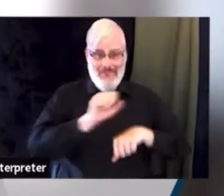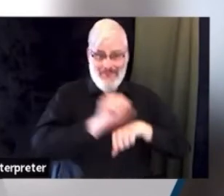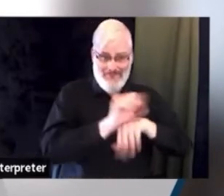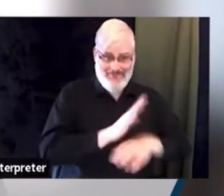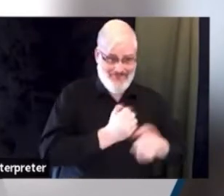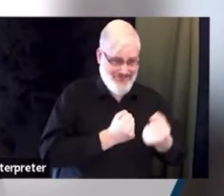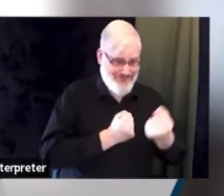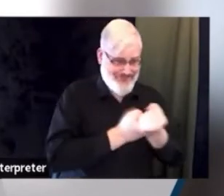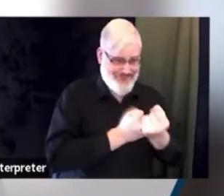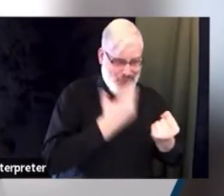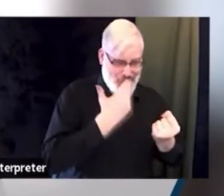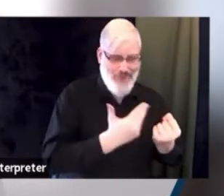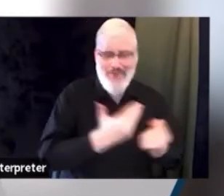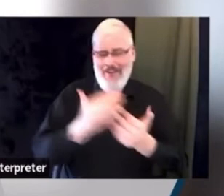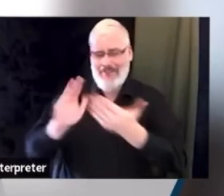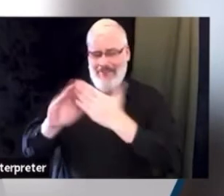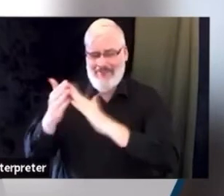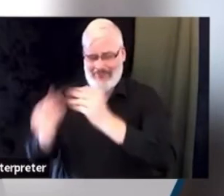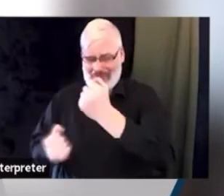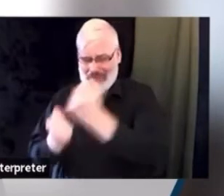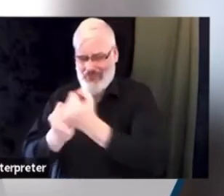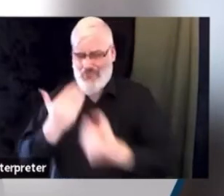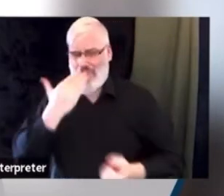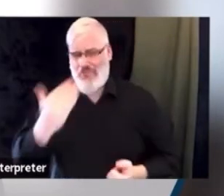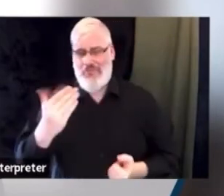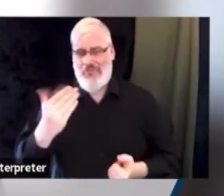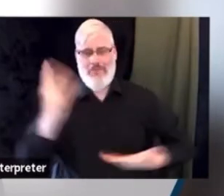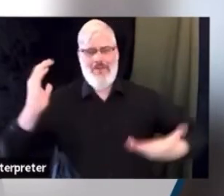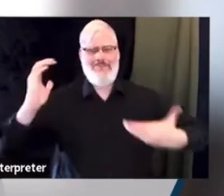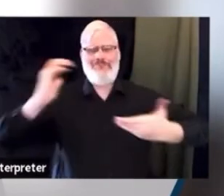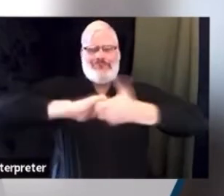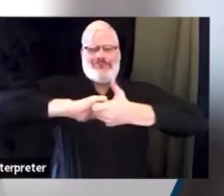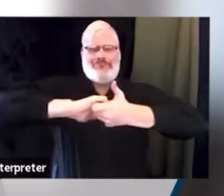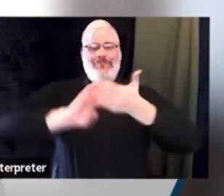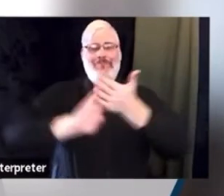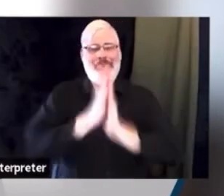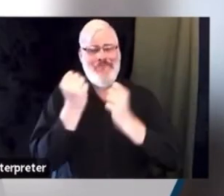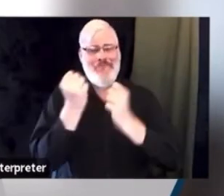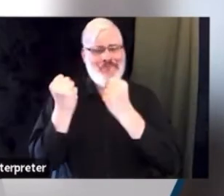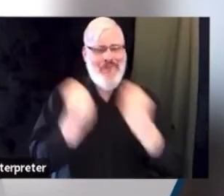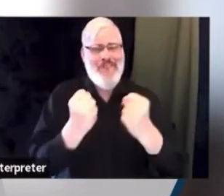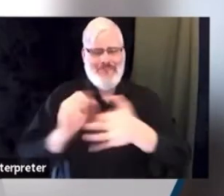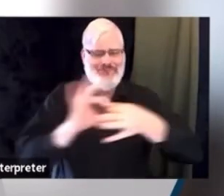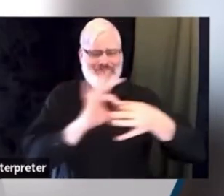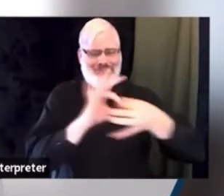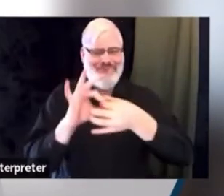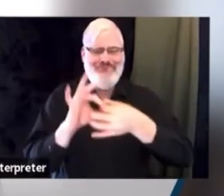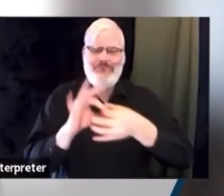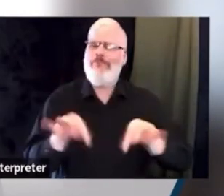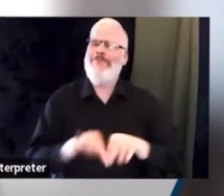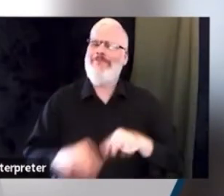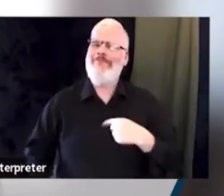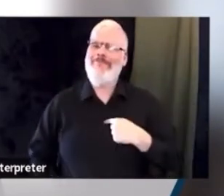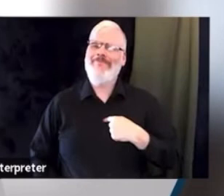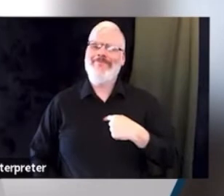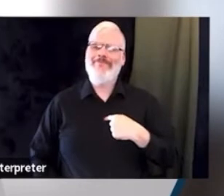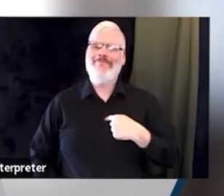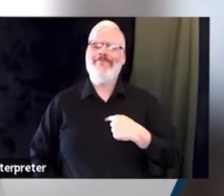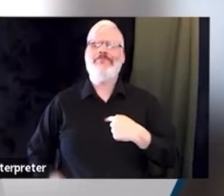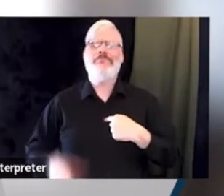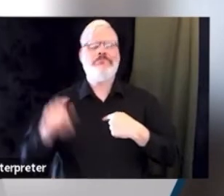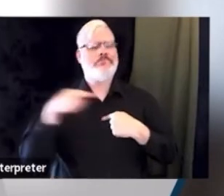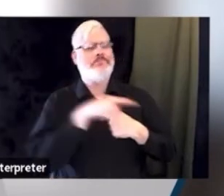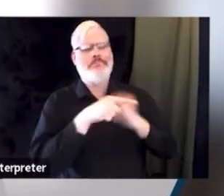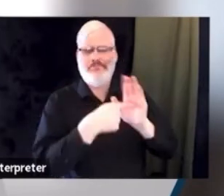EMS is an area that we can continue to enhance. There are a lot of peripheral areas of EMS that we've seen tremendous success within